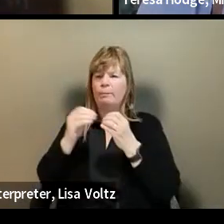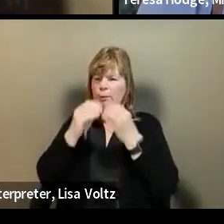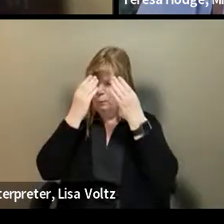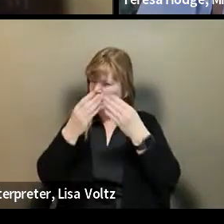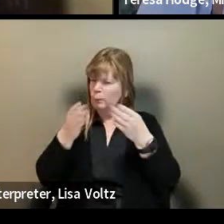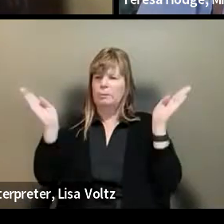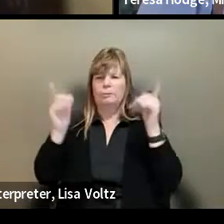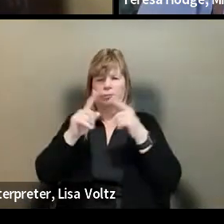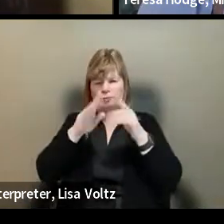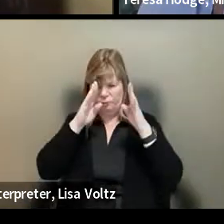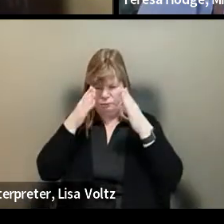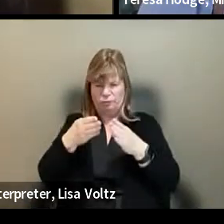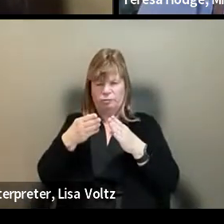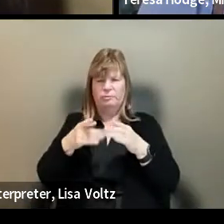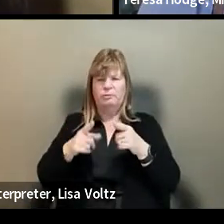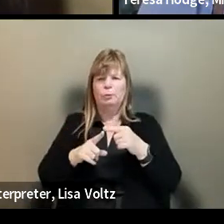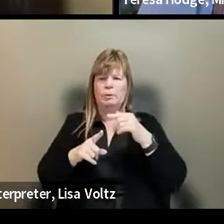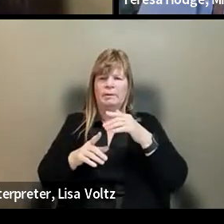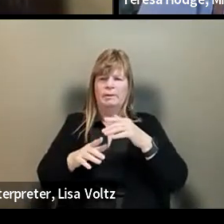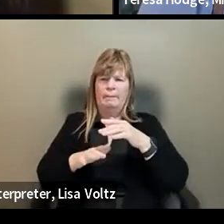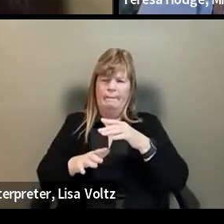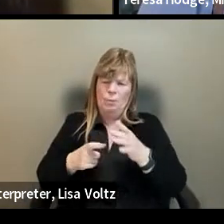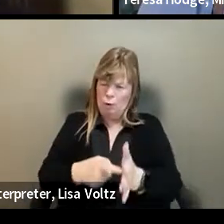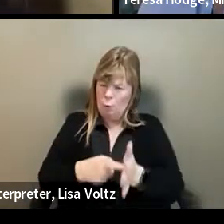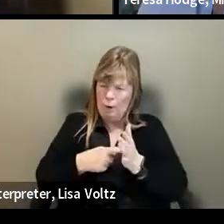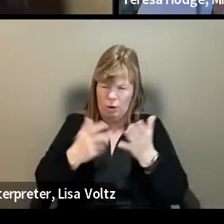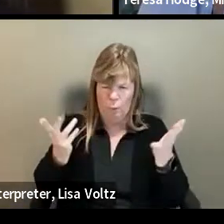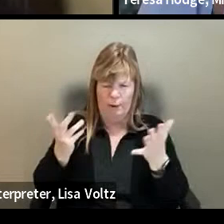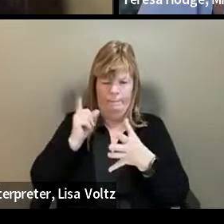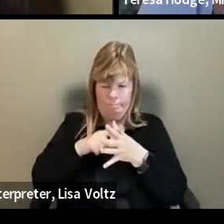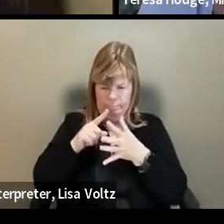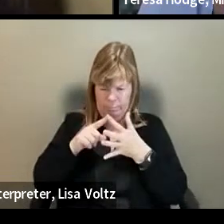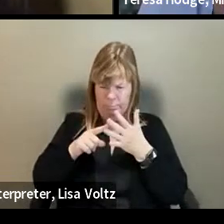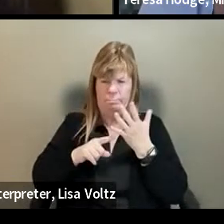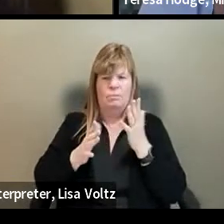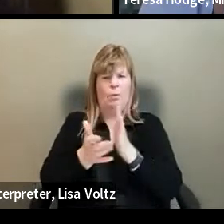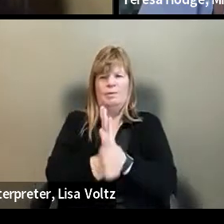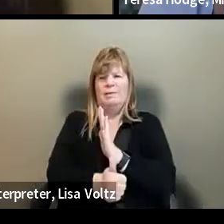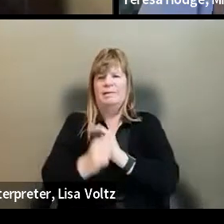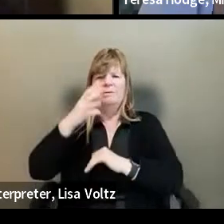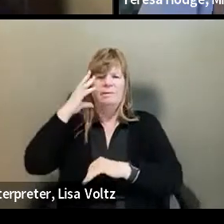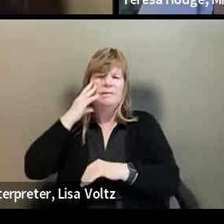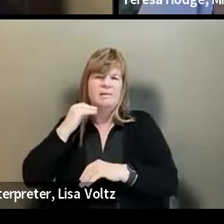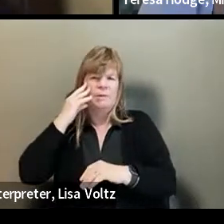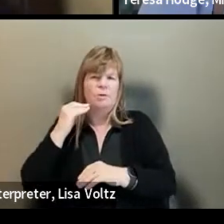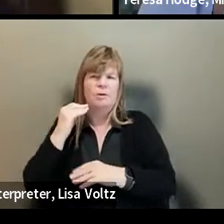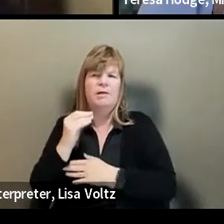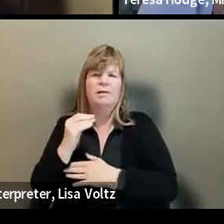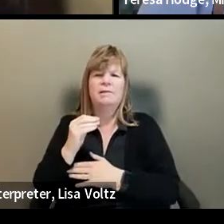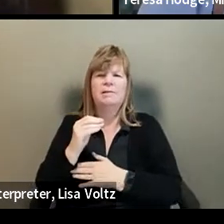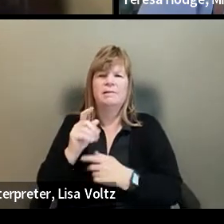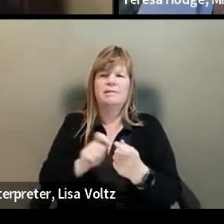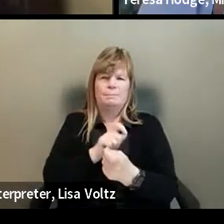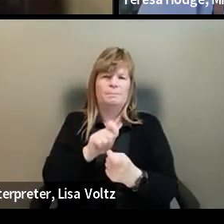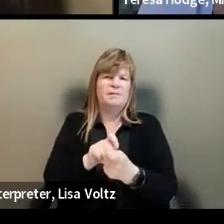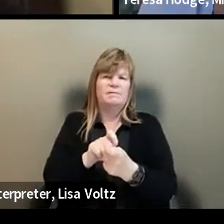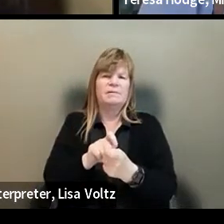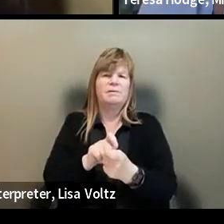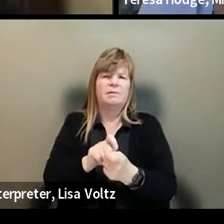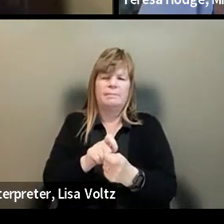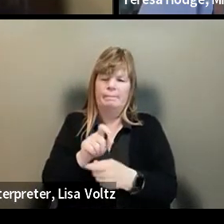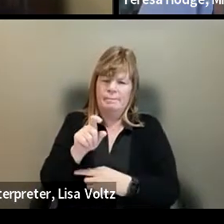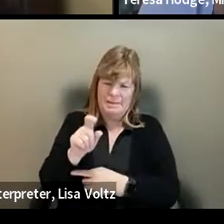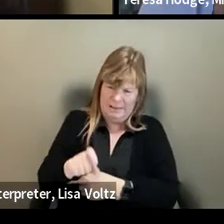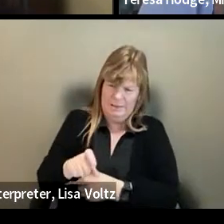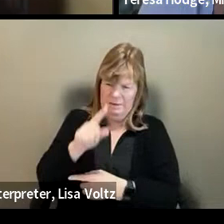brutally focused on what does this role require? What are the skills or experience, uh, specific experience, uh, that are